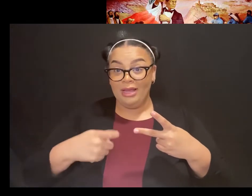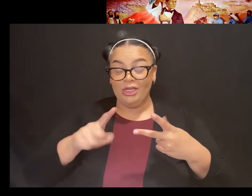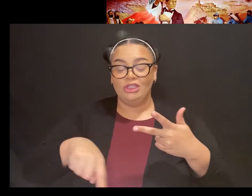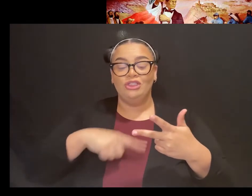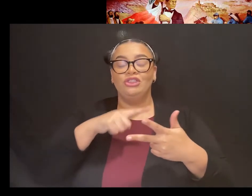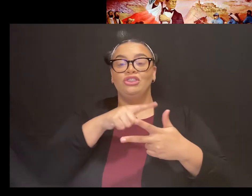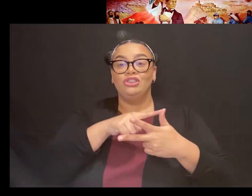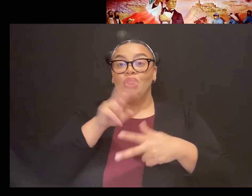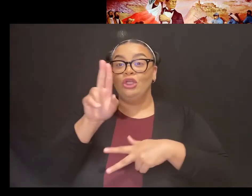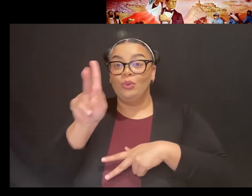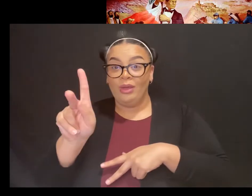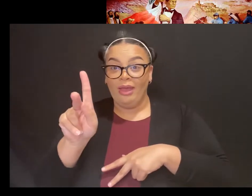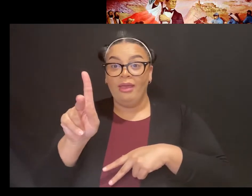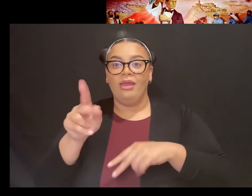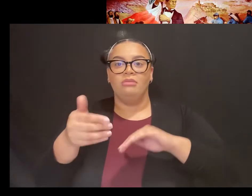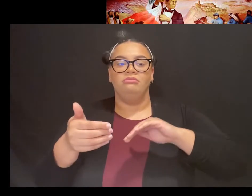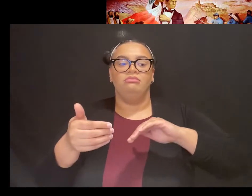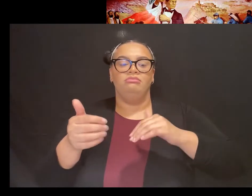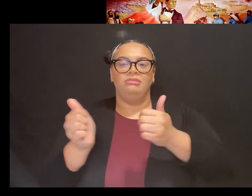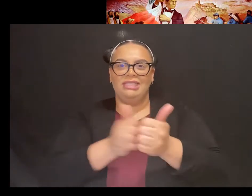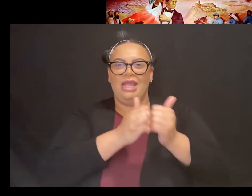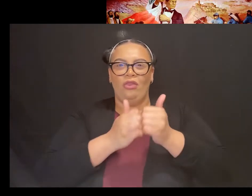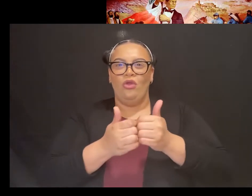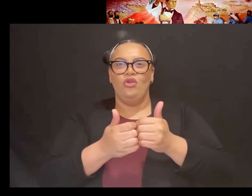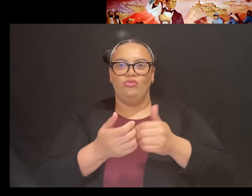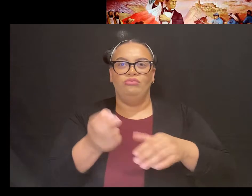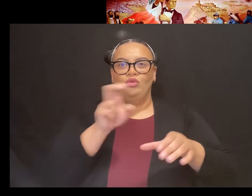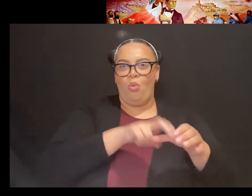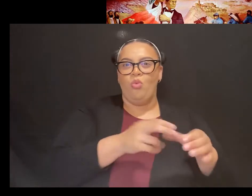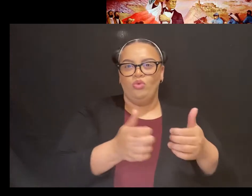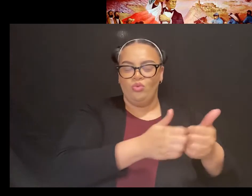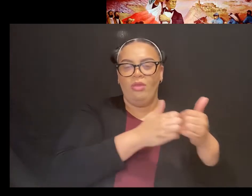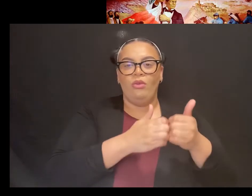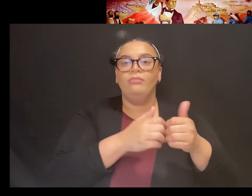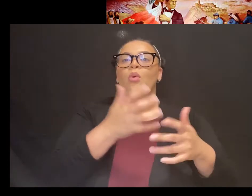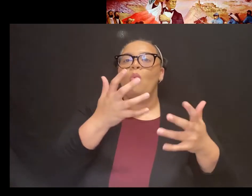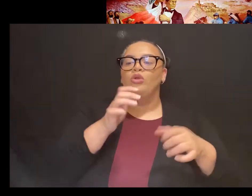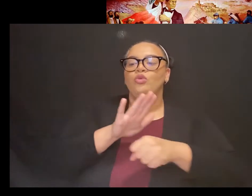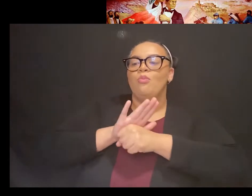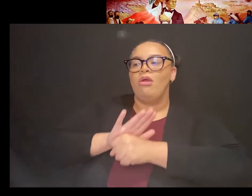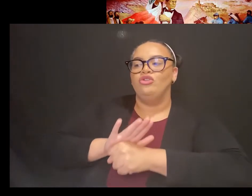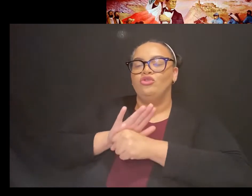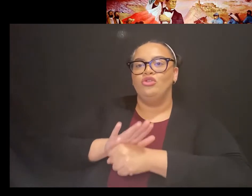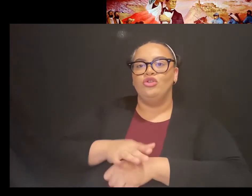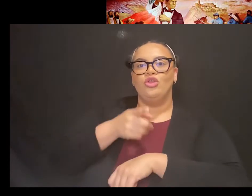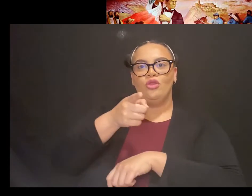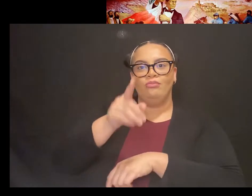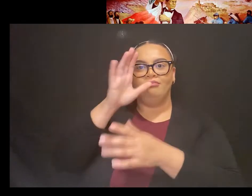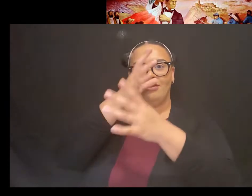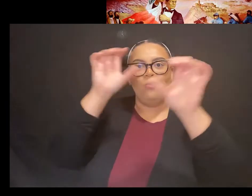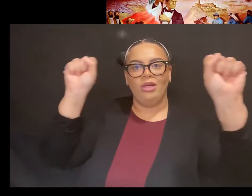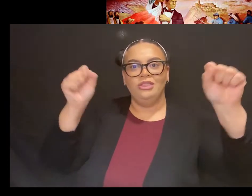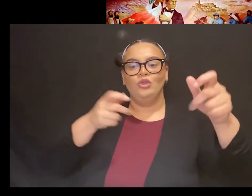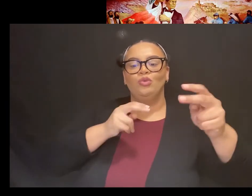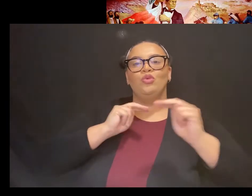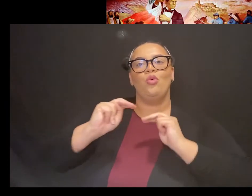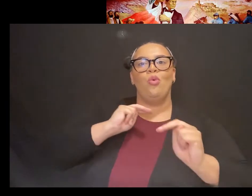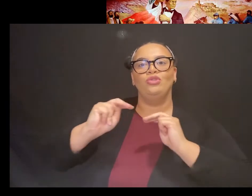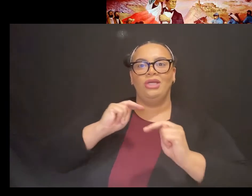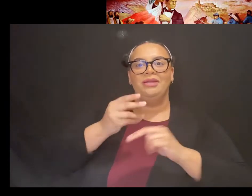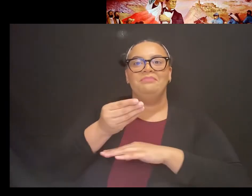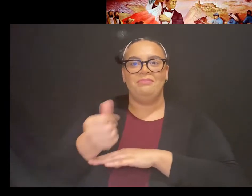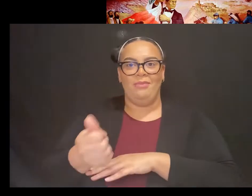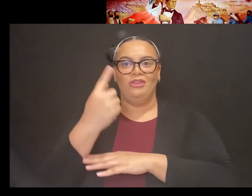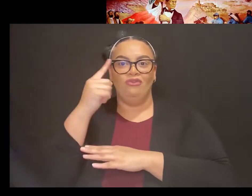goal was to pressure Juarez to negotiate payments of debt. So in late 1861, in